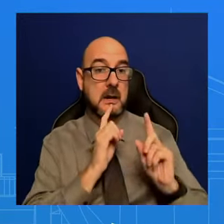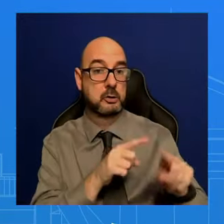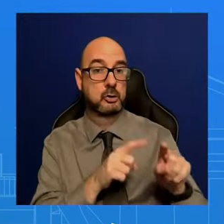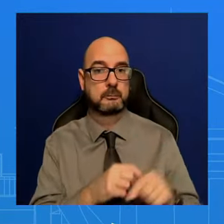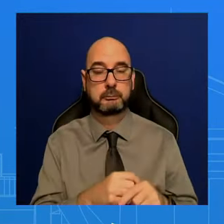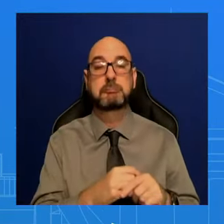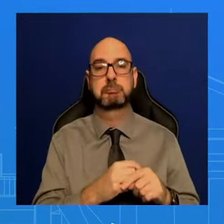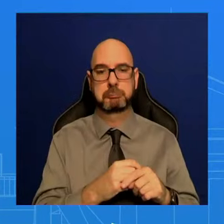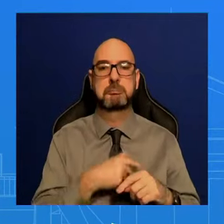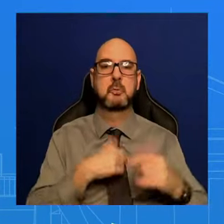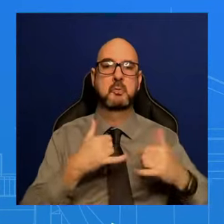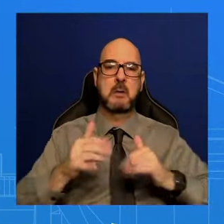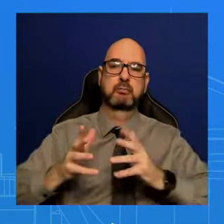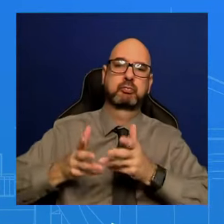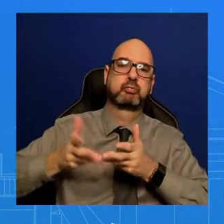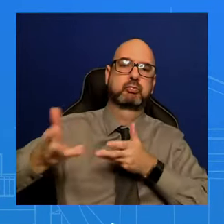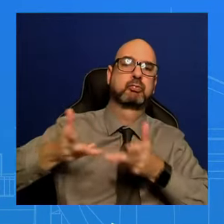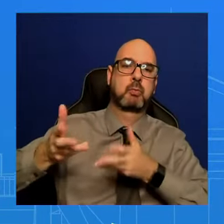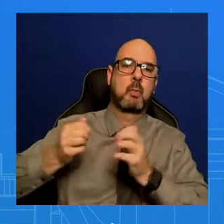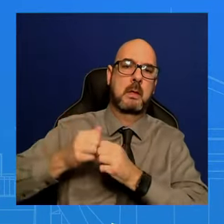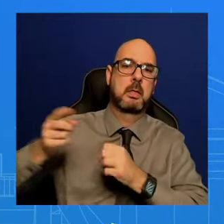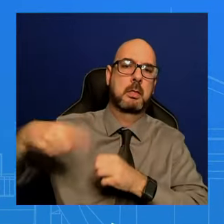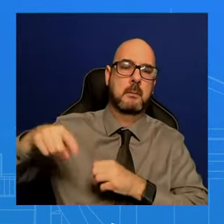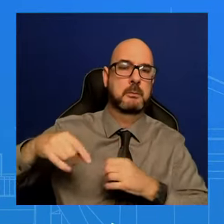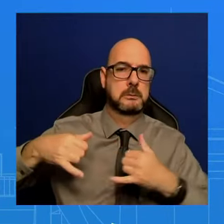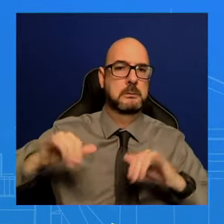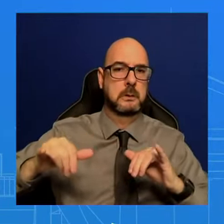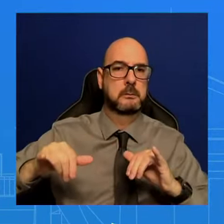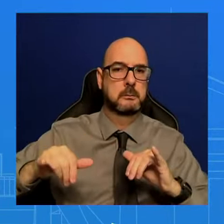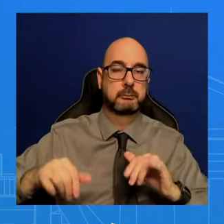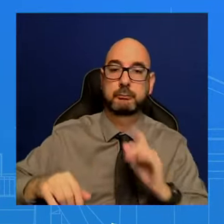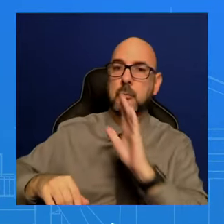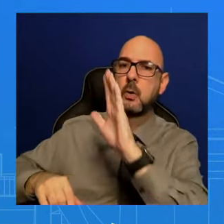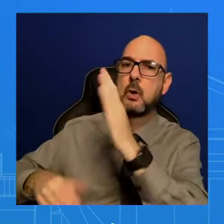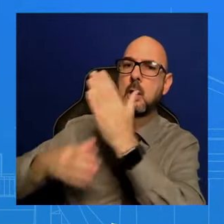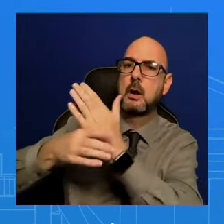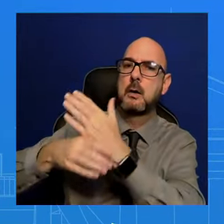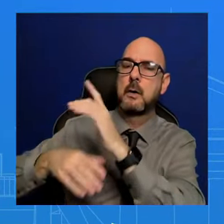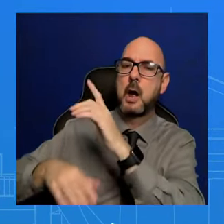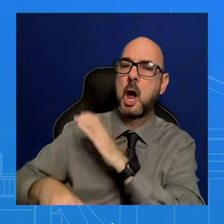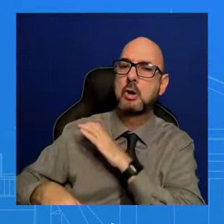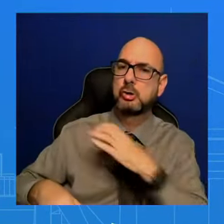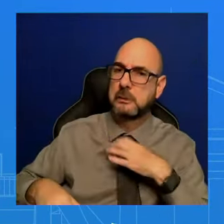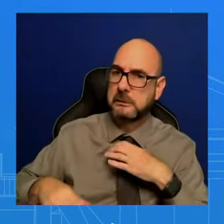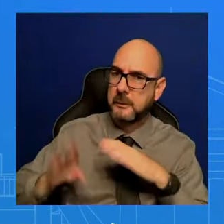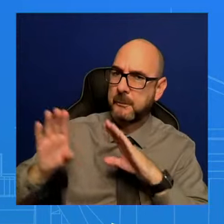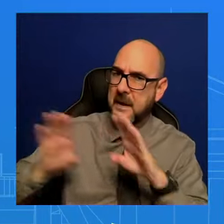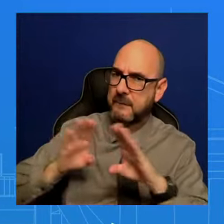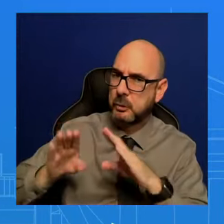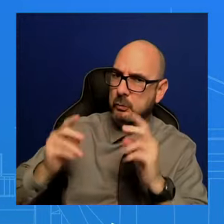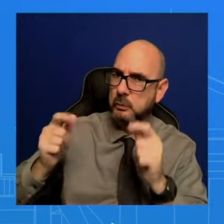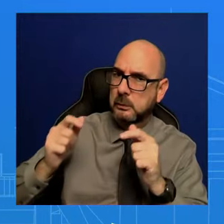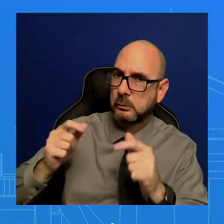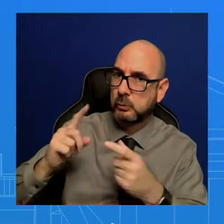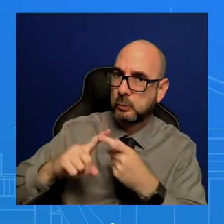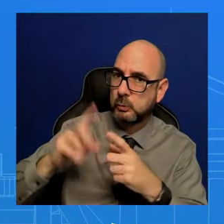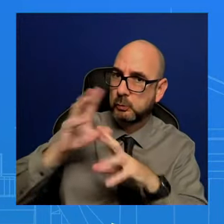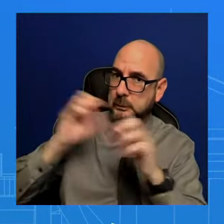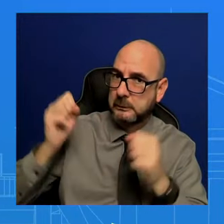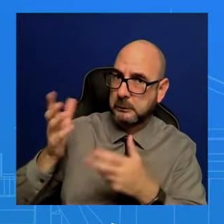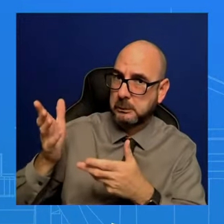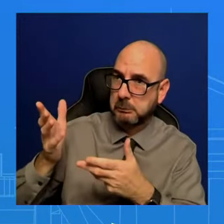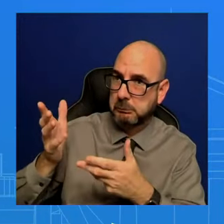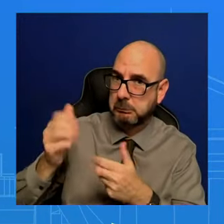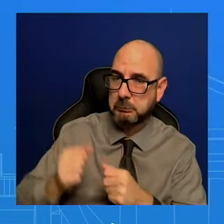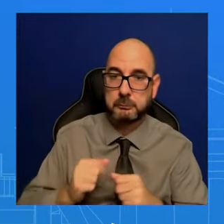— The Jake's words were to quickly act — urging Congress to act quickly to send it to the President's desk. Yeah. And that's what I was gonna say. We welcome it. Obviously, we've been working with